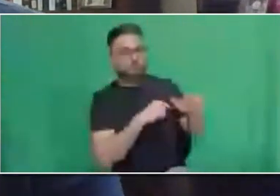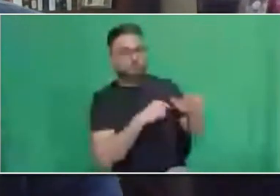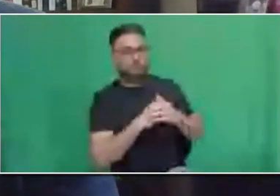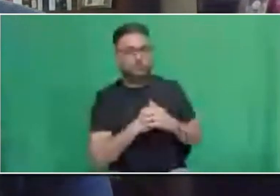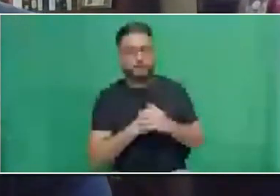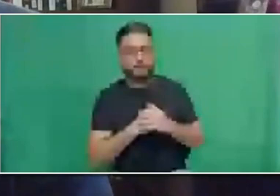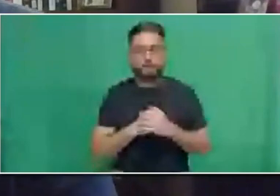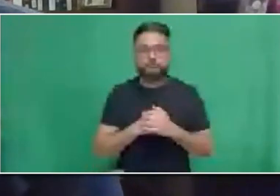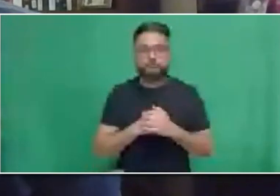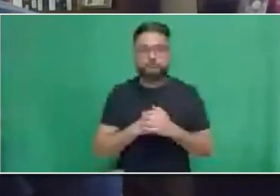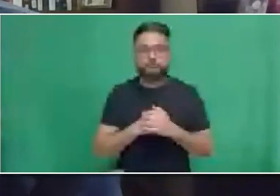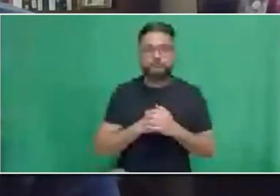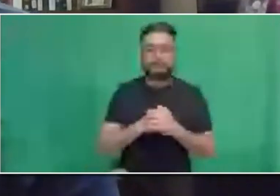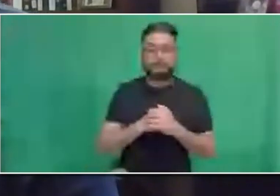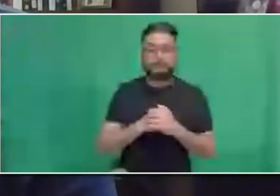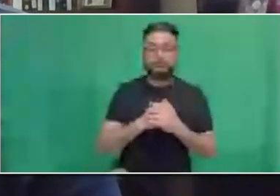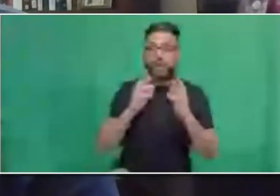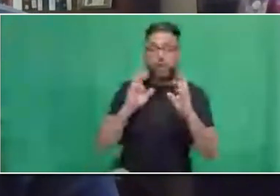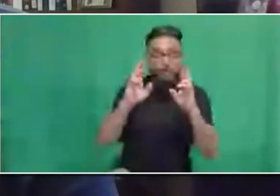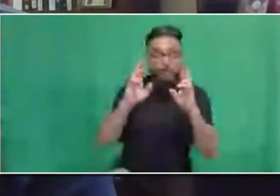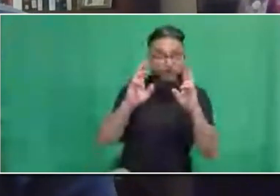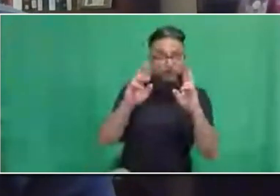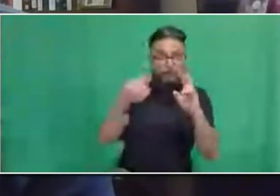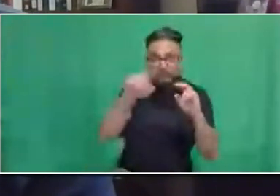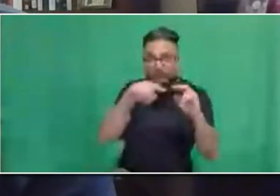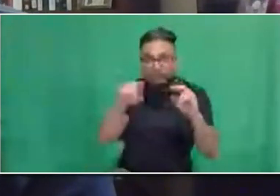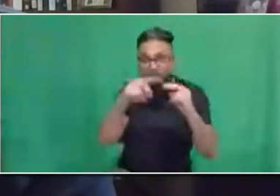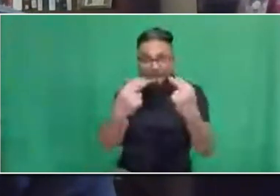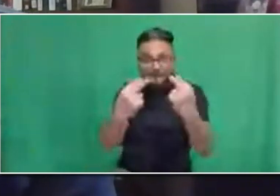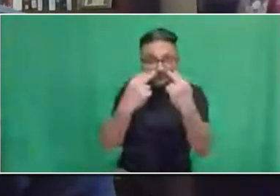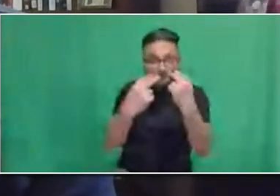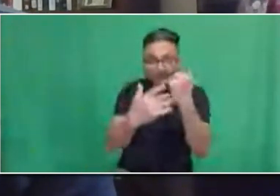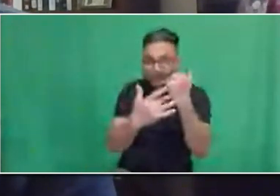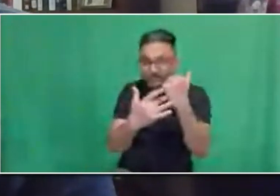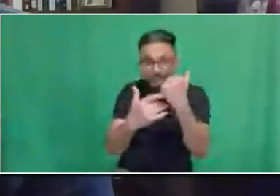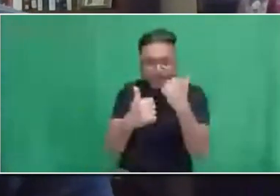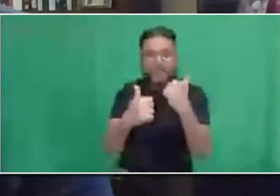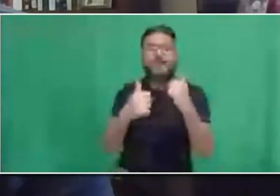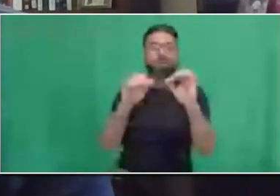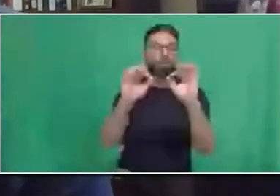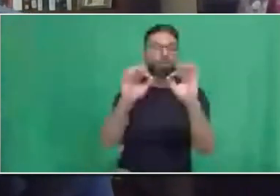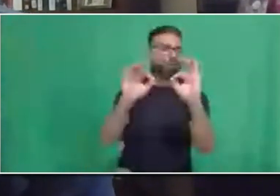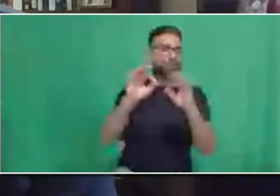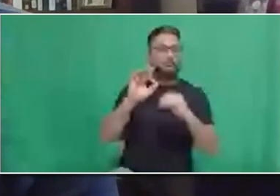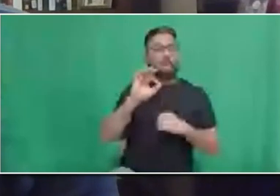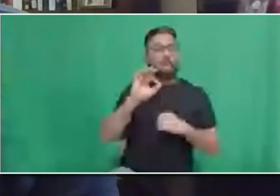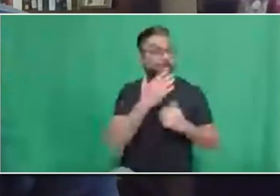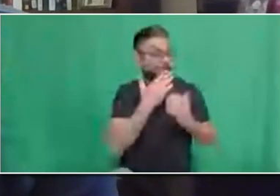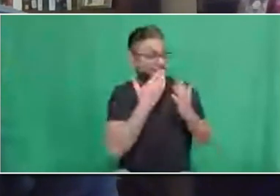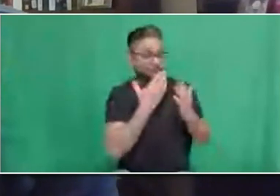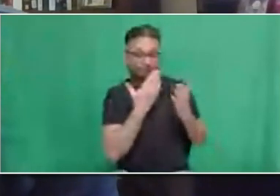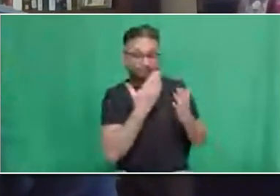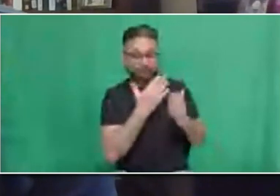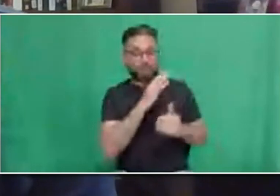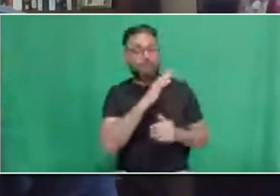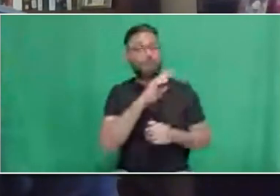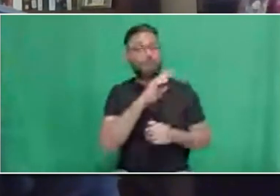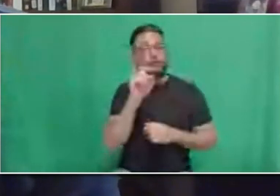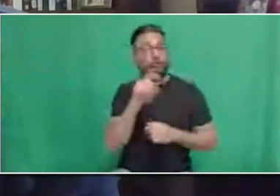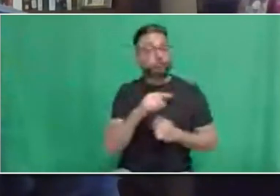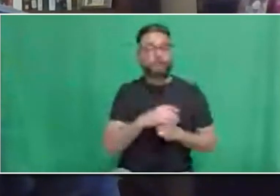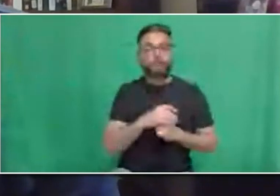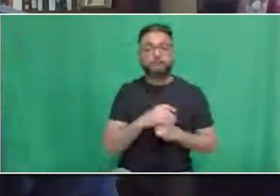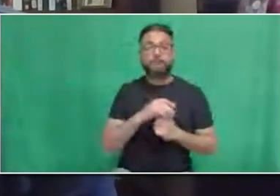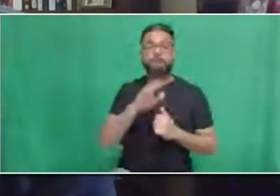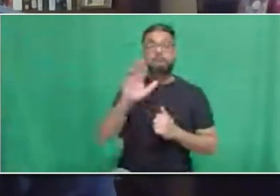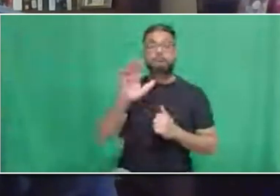Okay, good. All right. So, thanks for the question. So, requirements and qualifications will vary for each position. Requirements will include